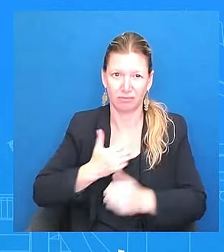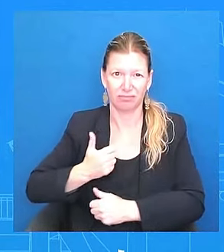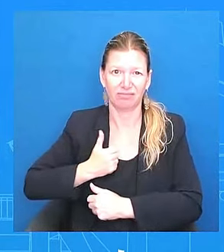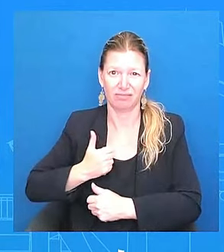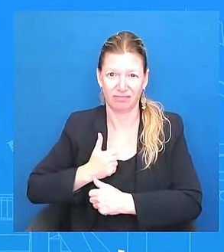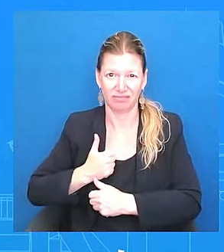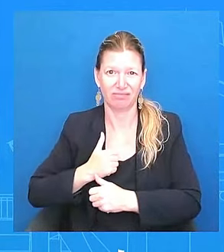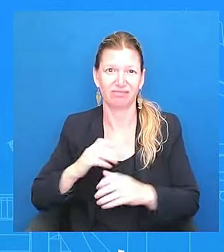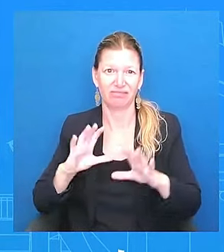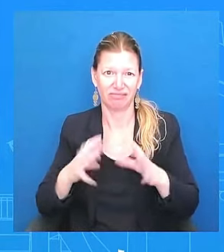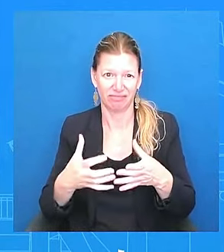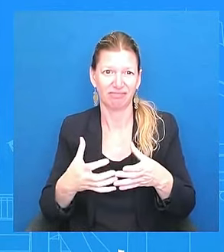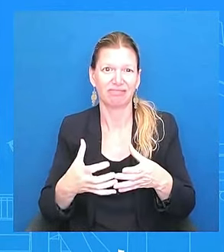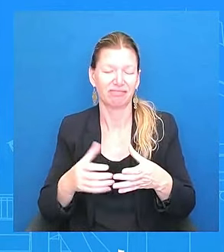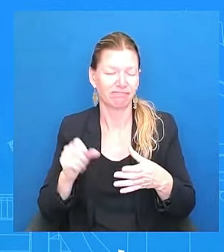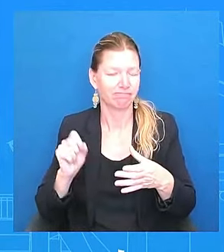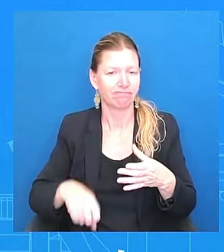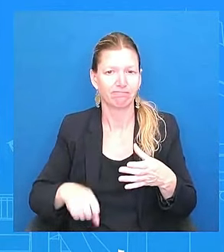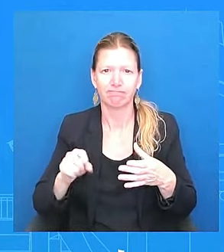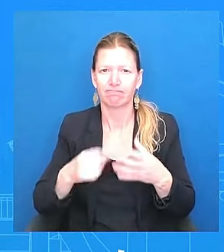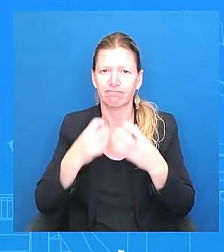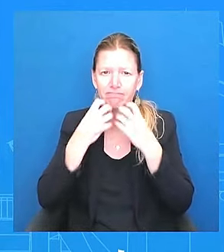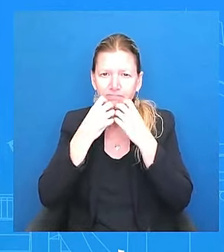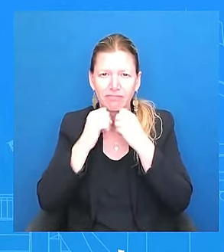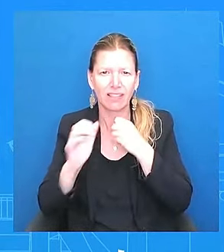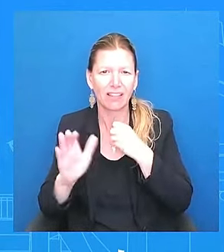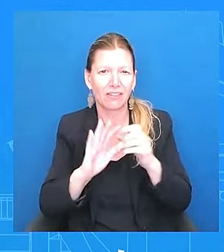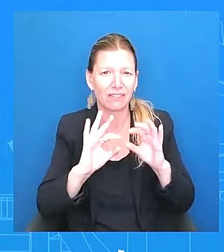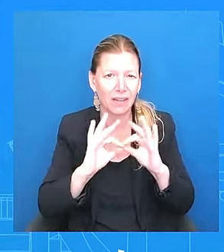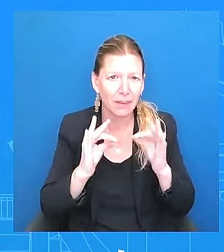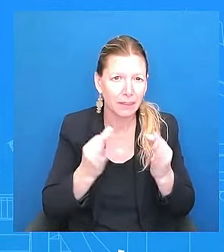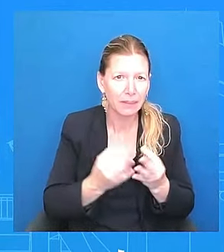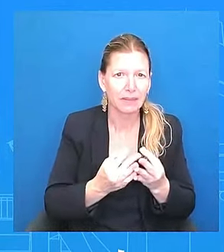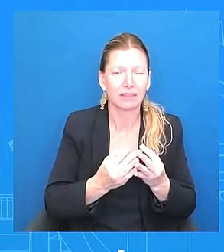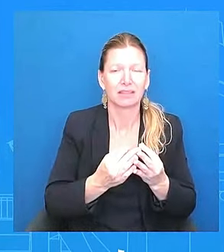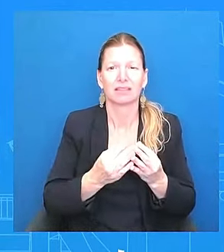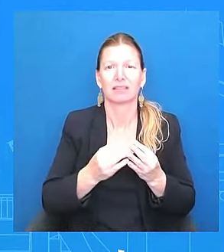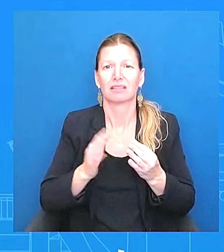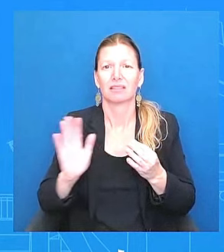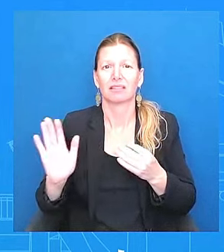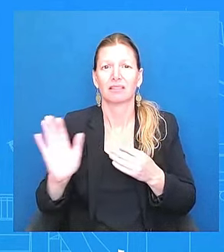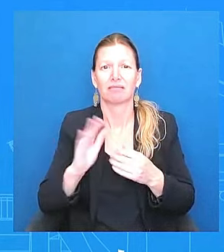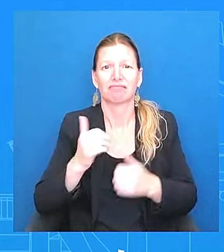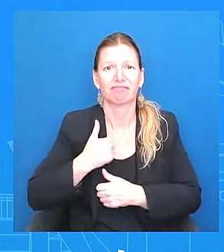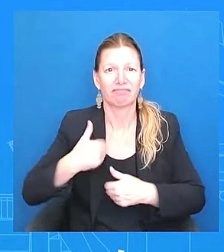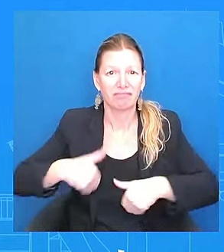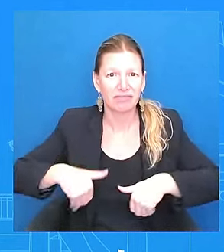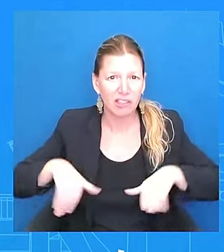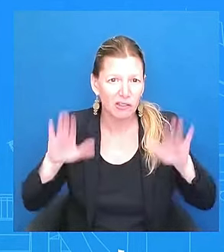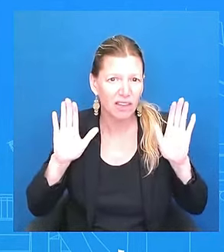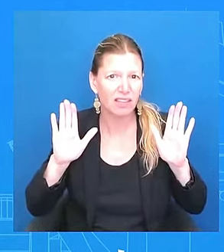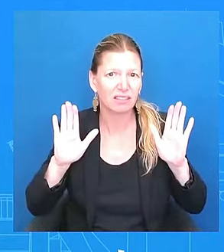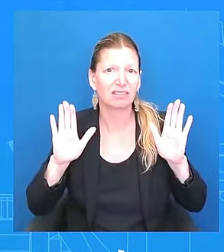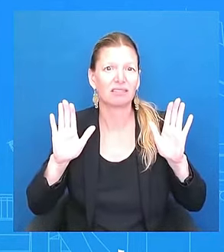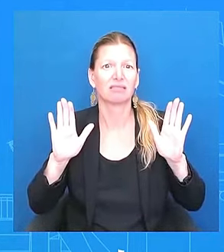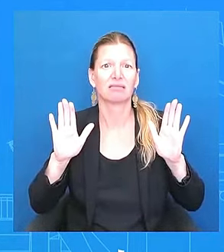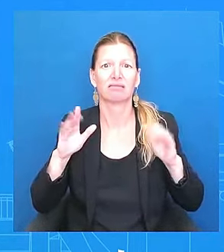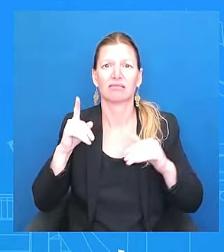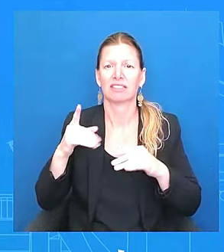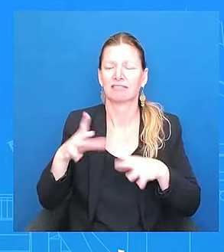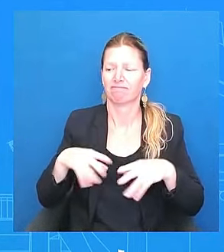he takes on his responsibility as a commander in chief. And that is something that certainly he will continue to do. I mentioned